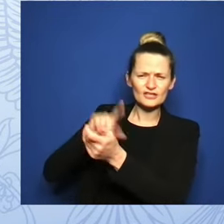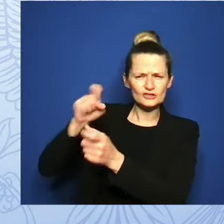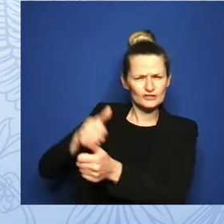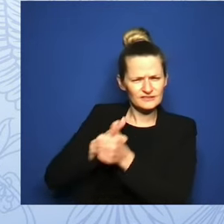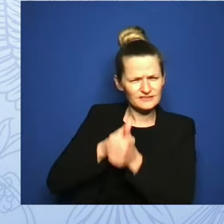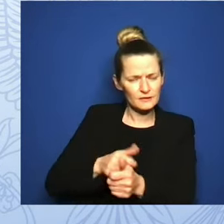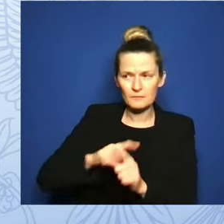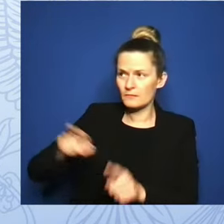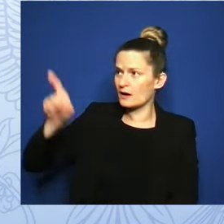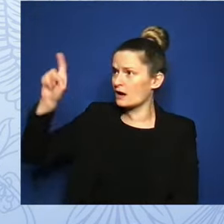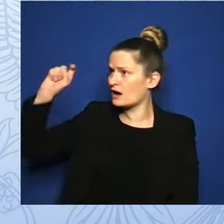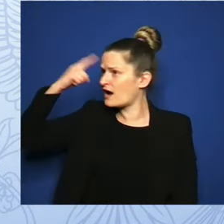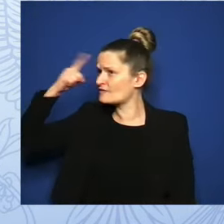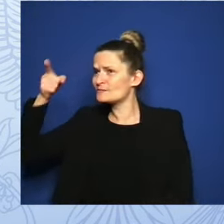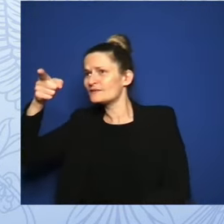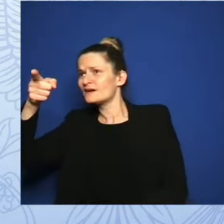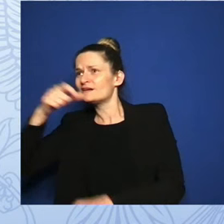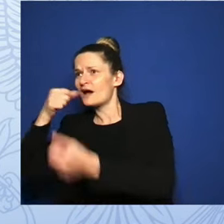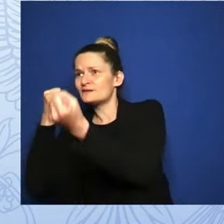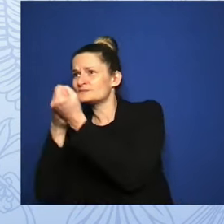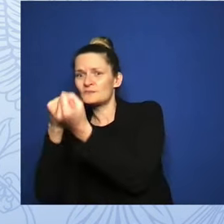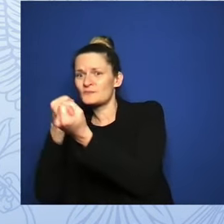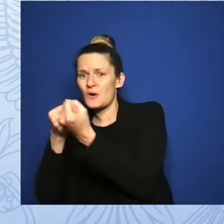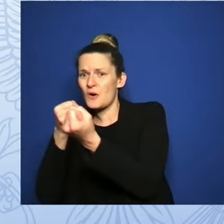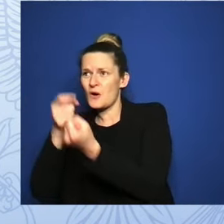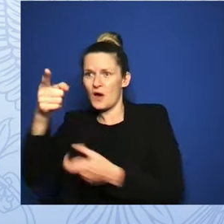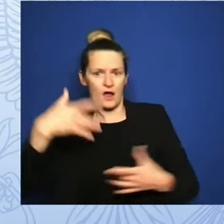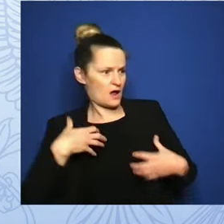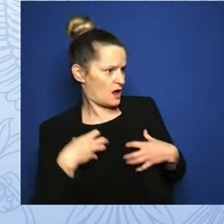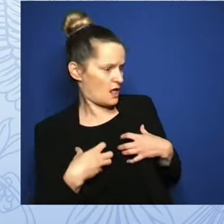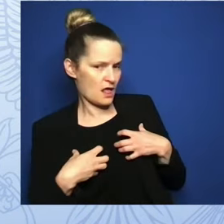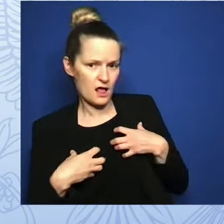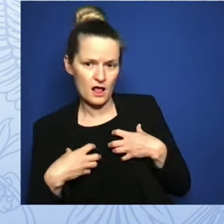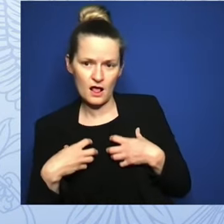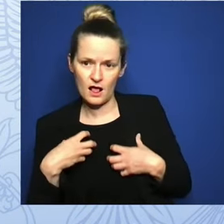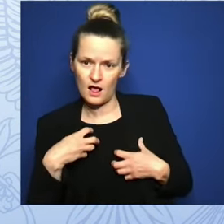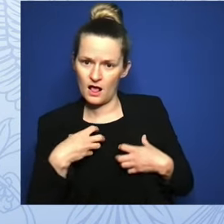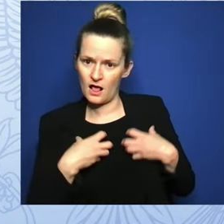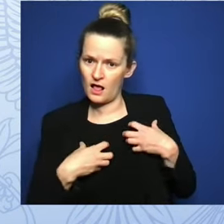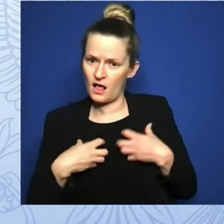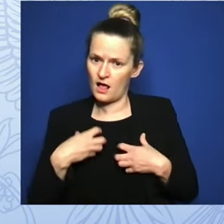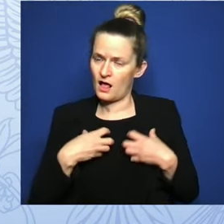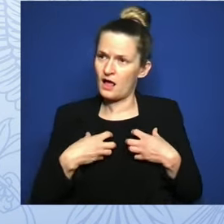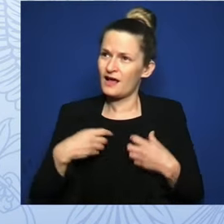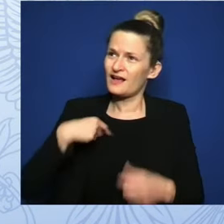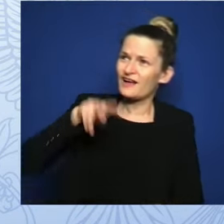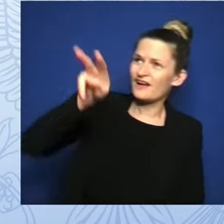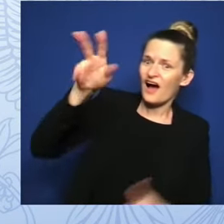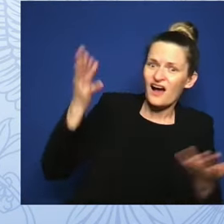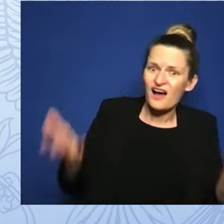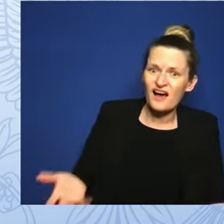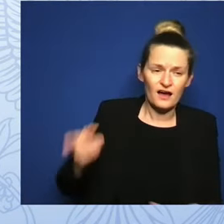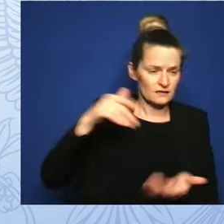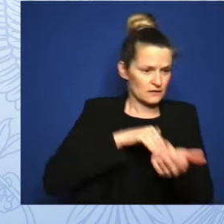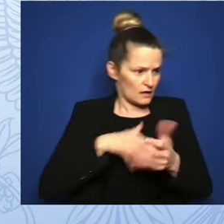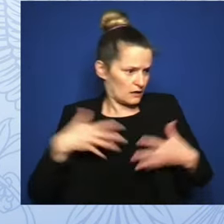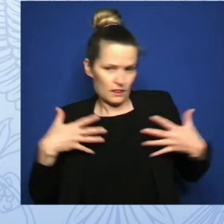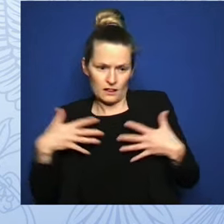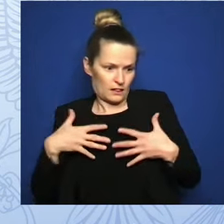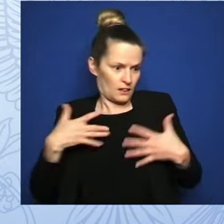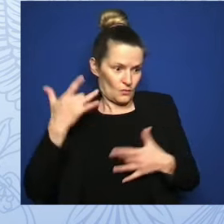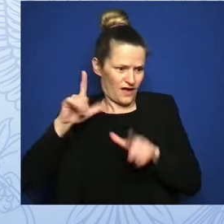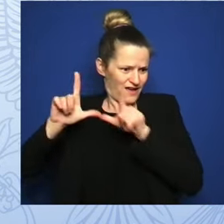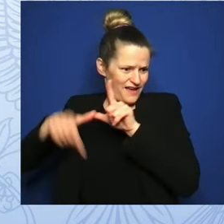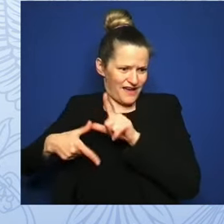Being worried about losing their job or being prosecuted or fined does not put them there. For this reason and more,